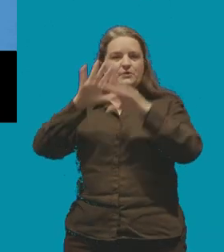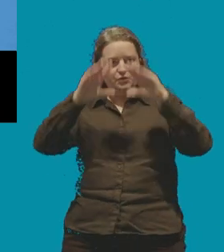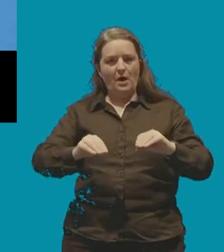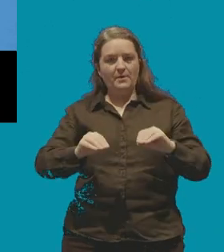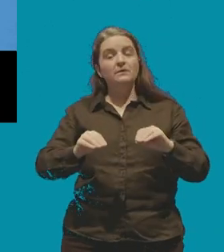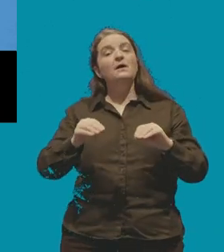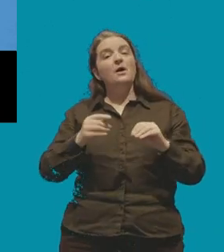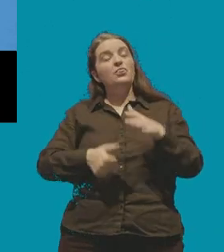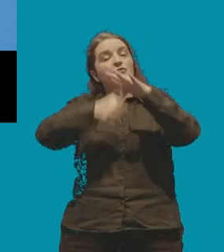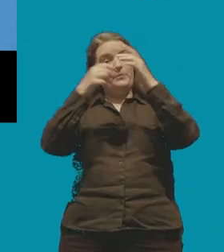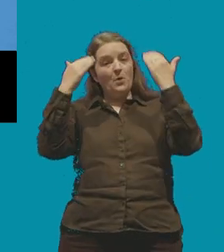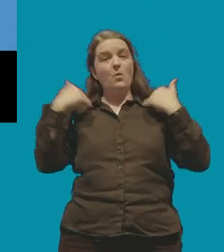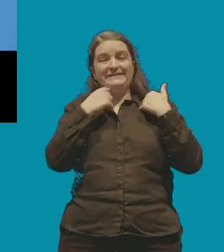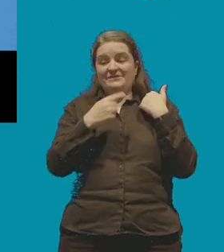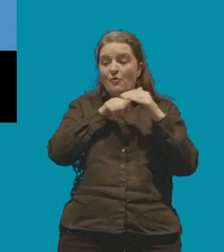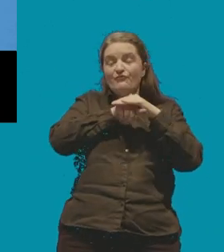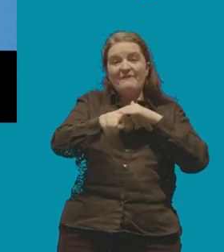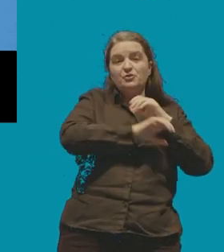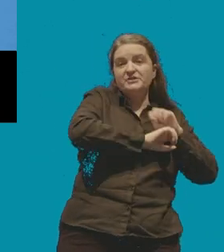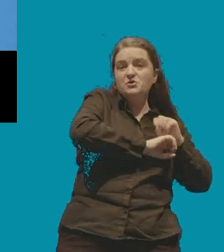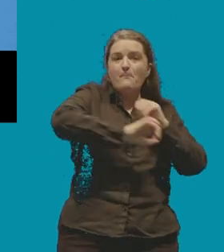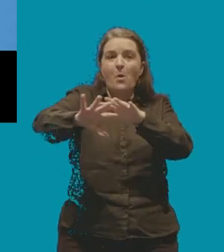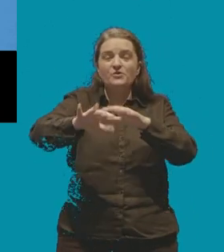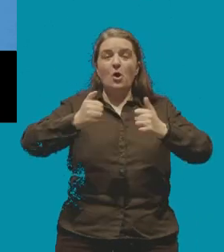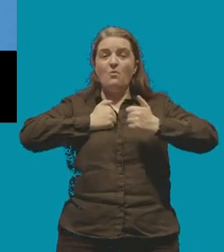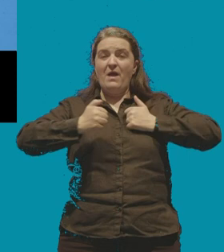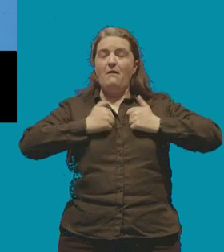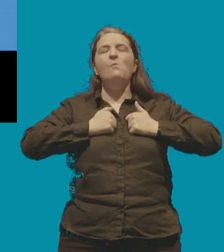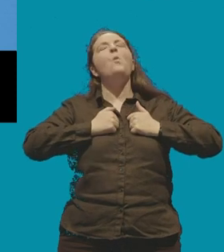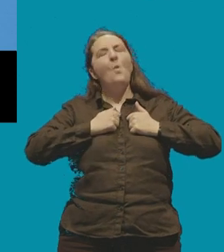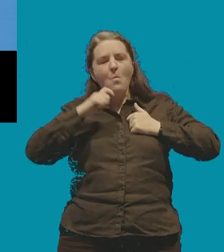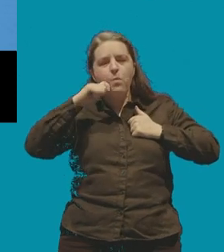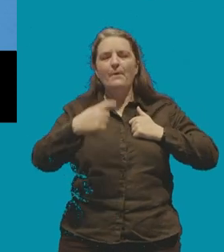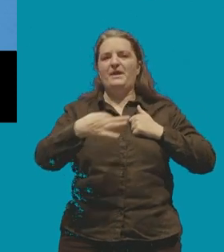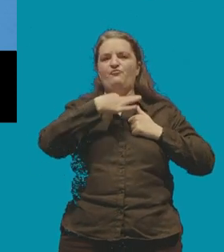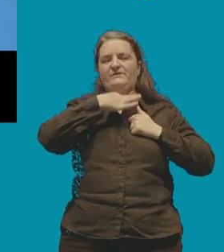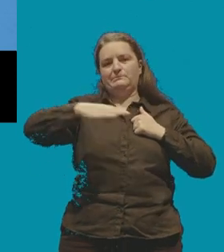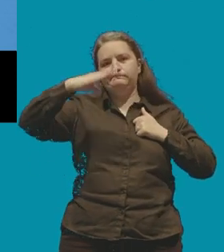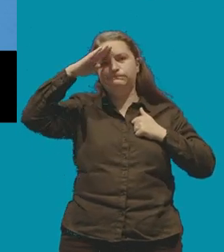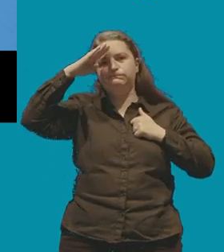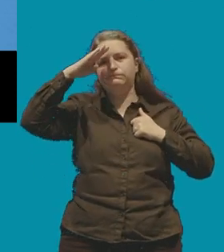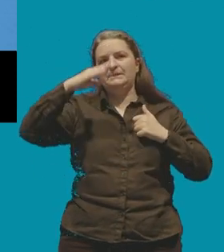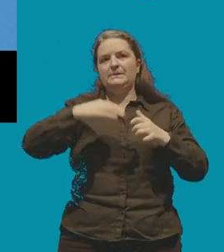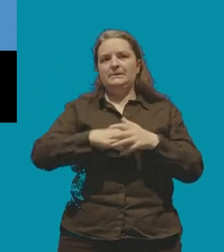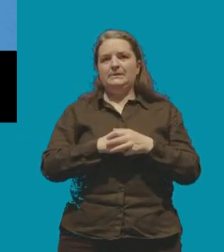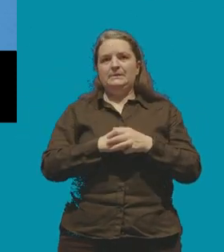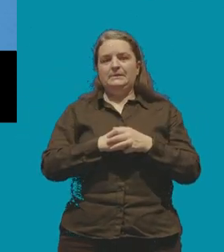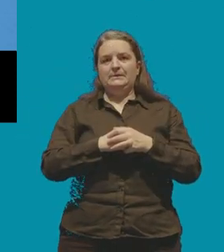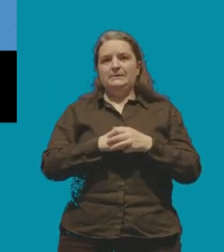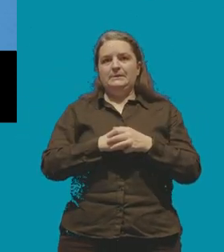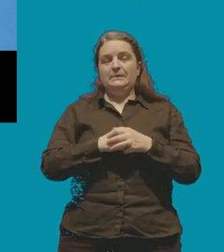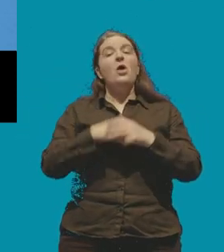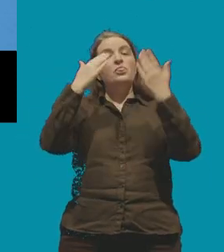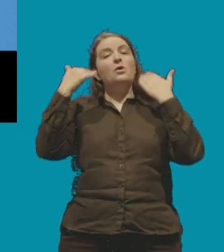doubt that refugees deported to Rwanda would be at serious risk of refuel them on and the court was also